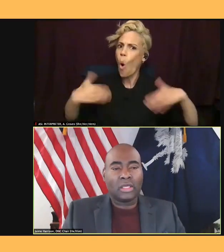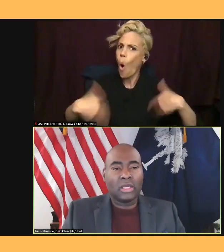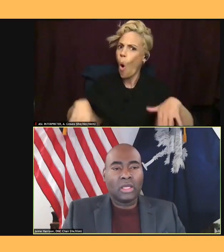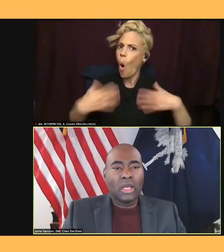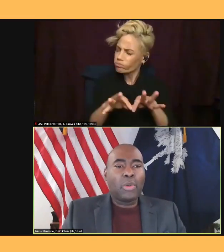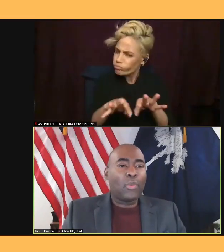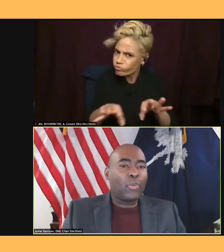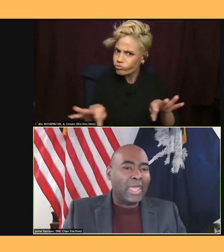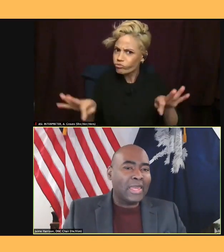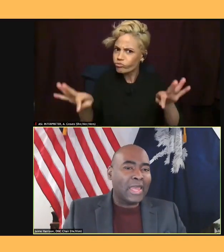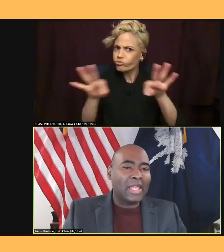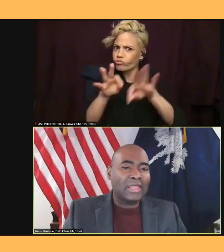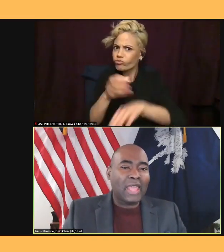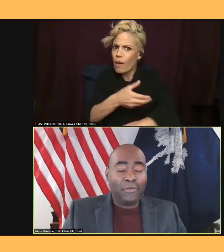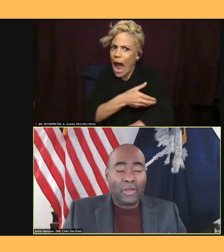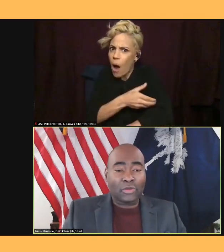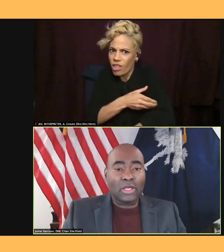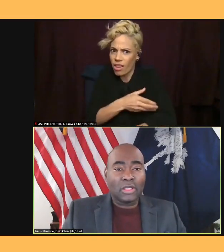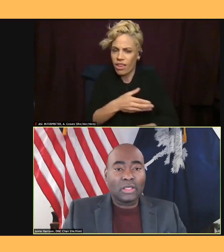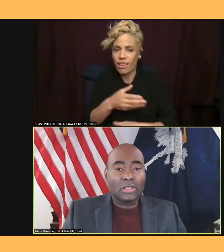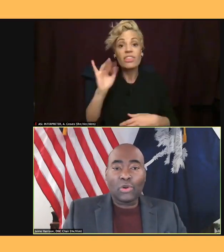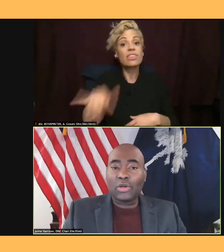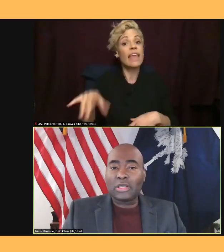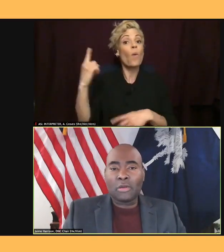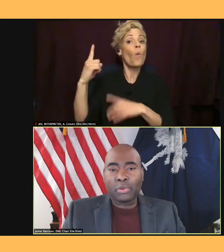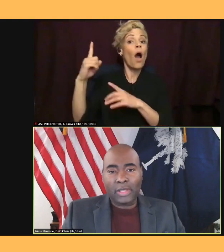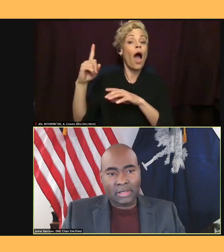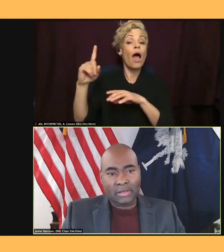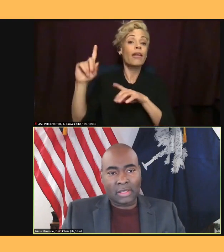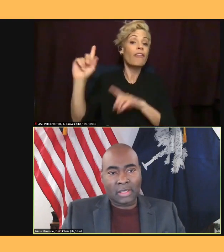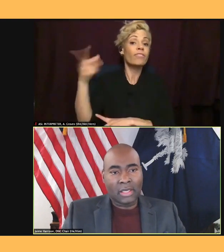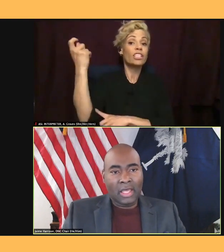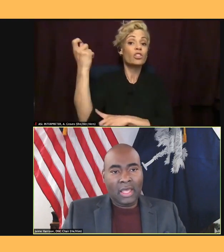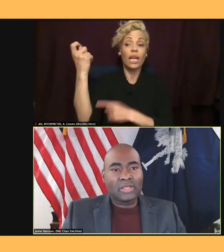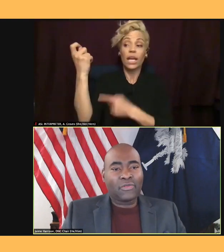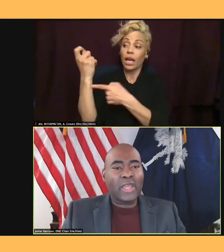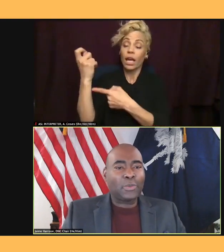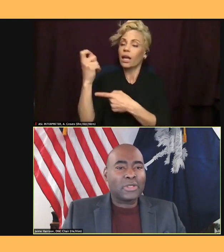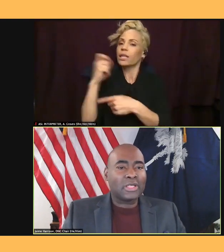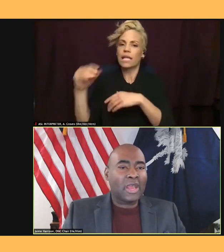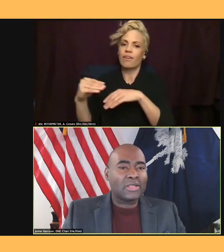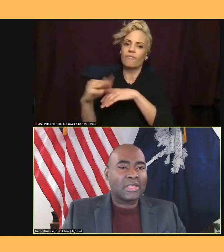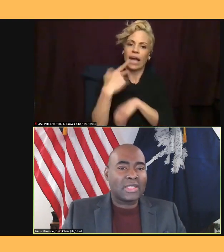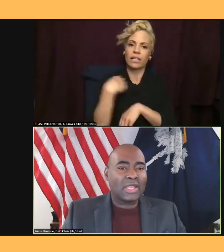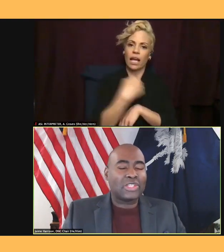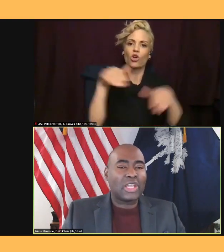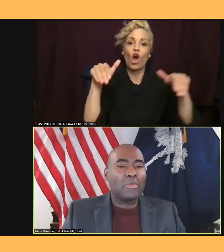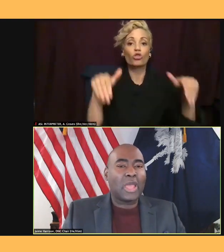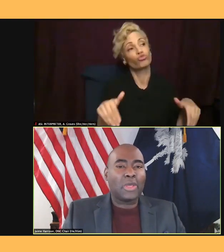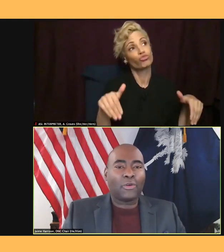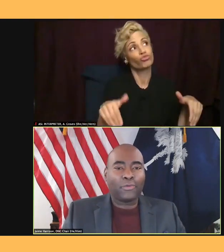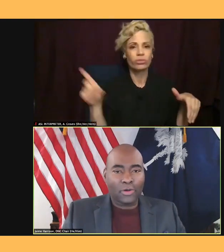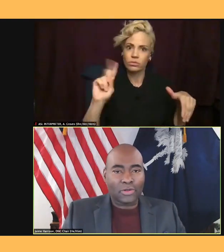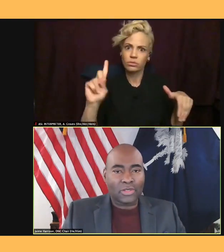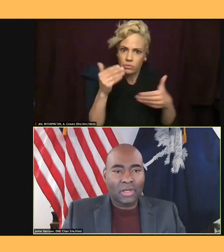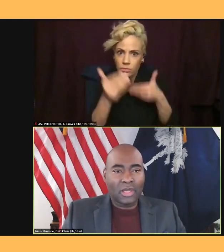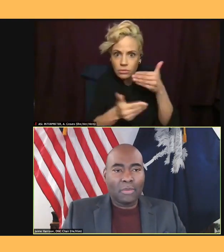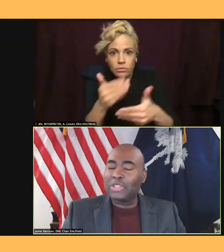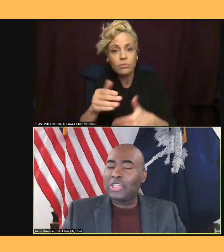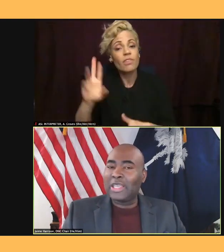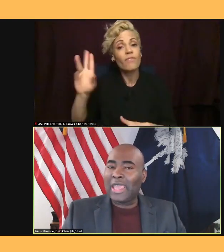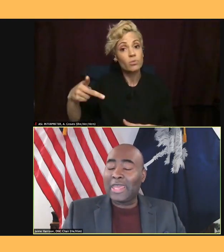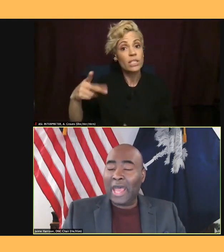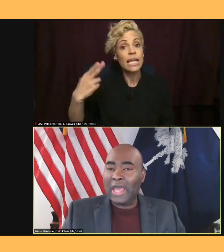we cannot let that victory turn into complacency. As Vice President Harris has said, she may be the first, but she cannot